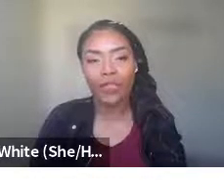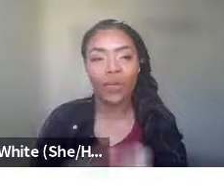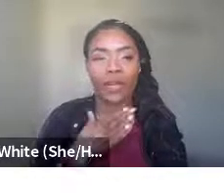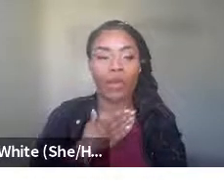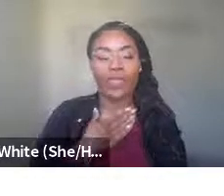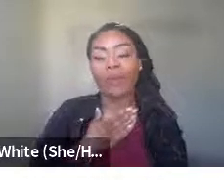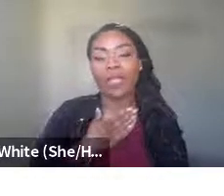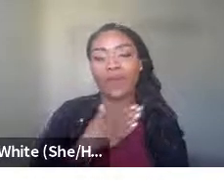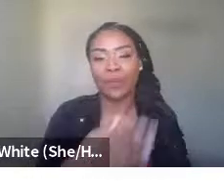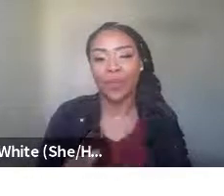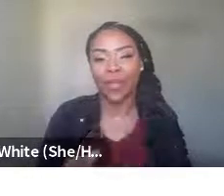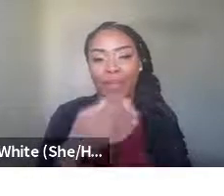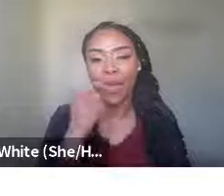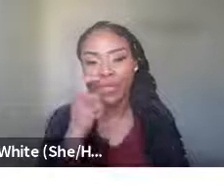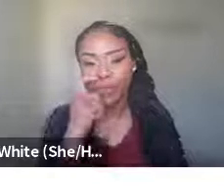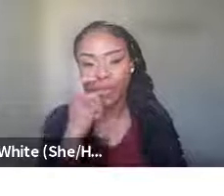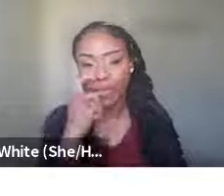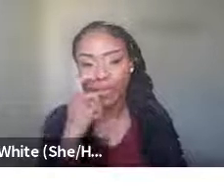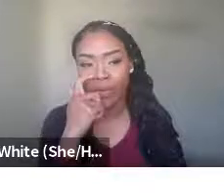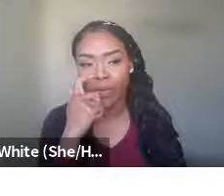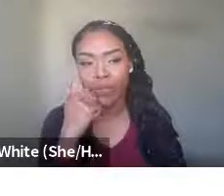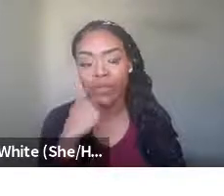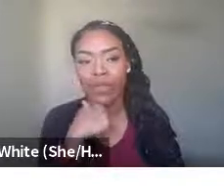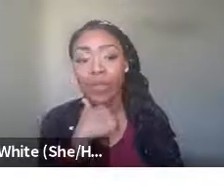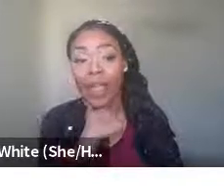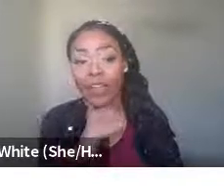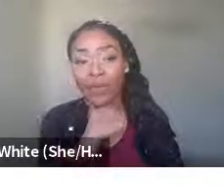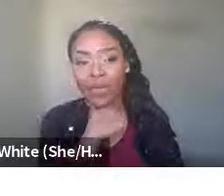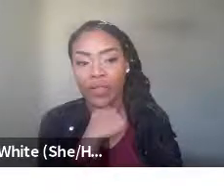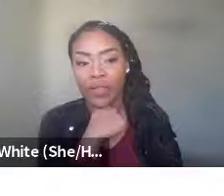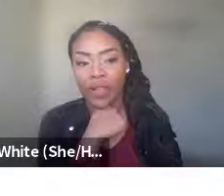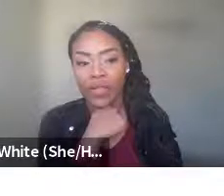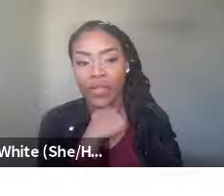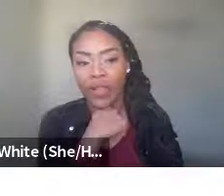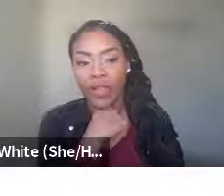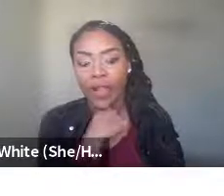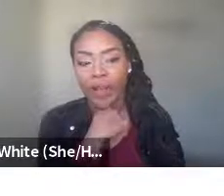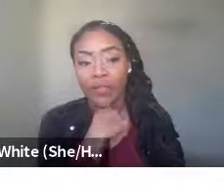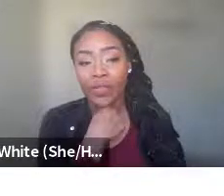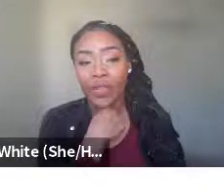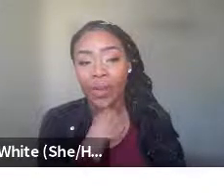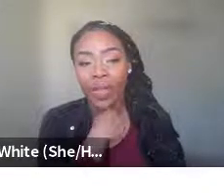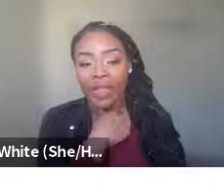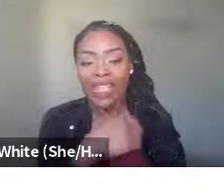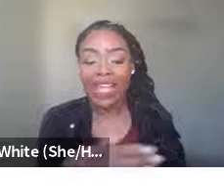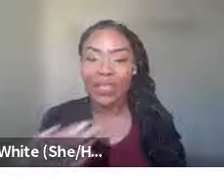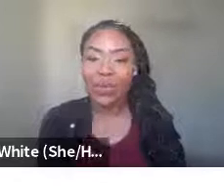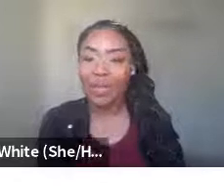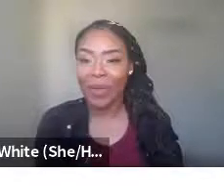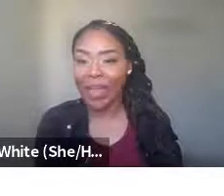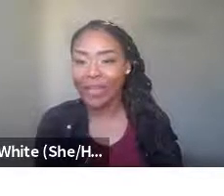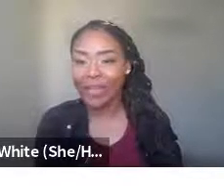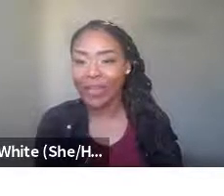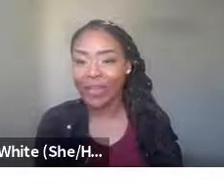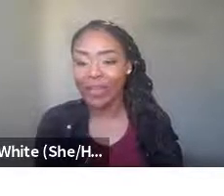inserting what they believe is in the best interest of the individuals, the black individuals that they're serving. And so this has a